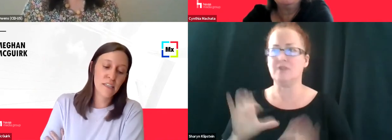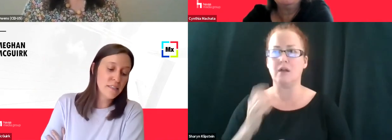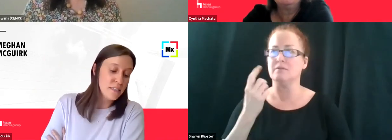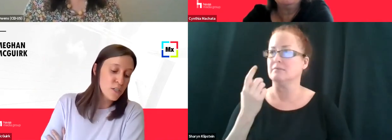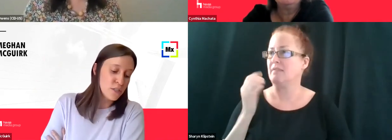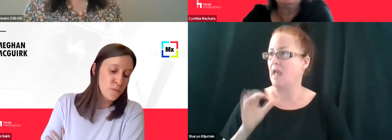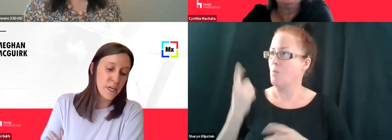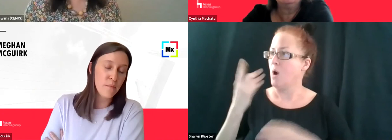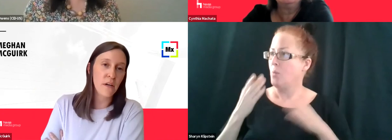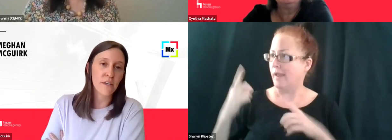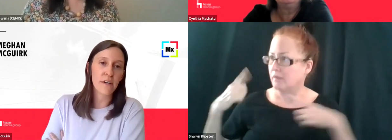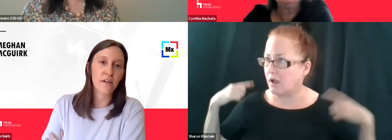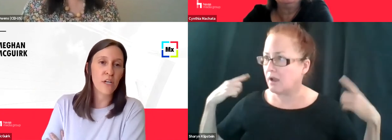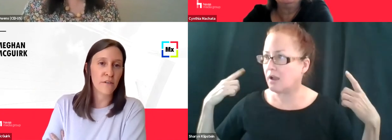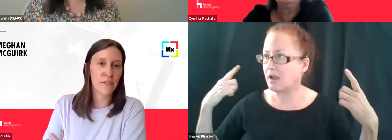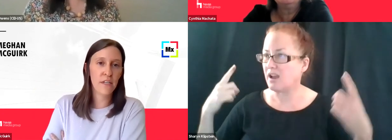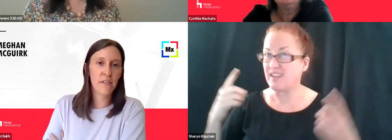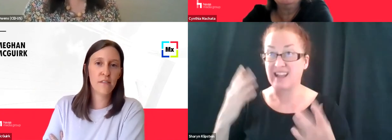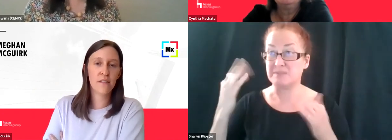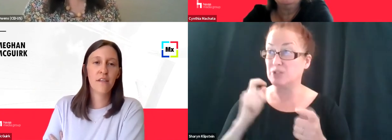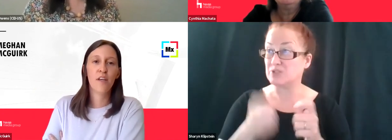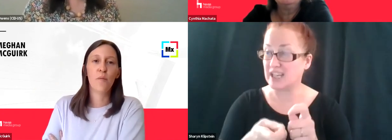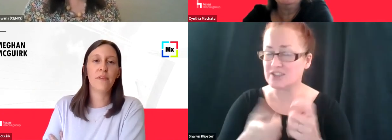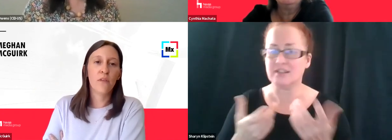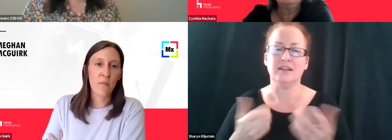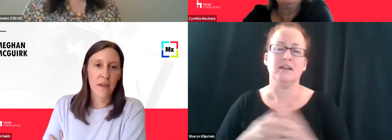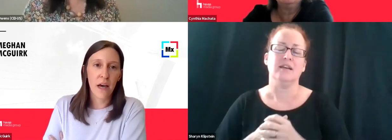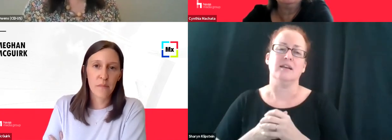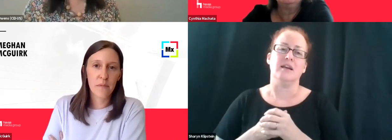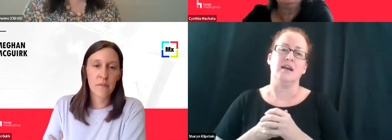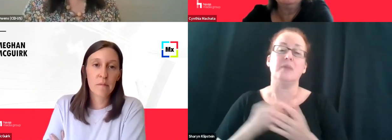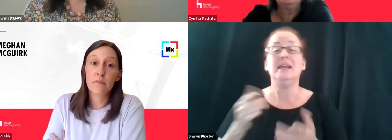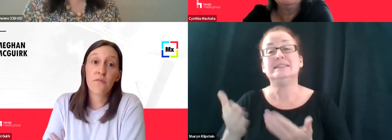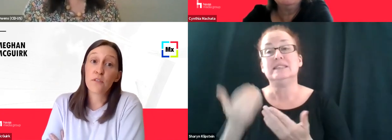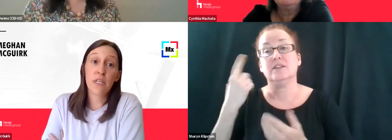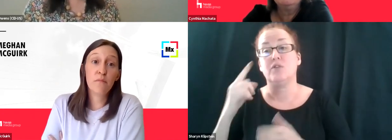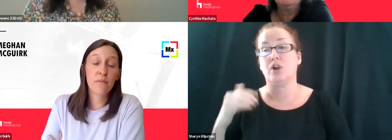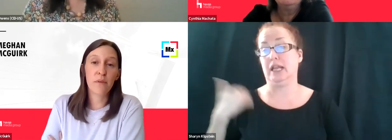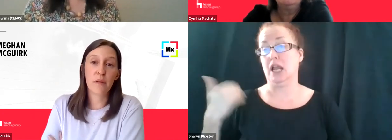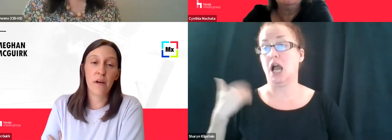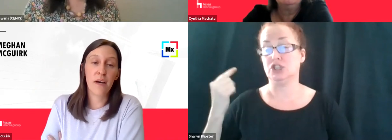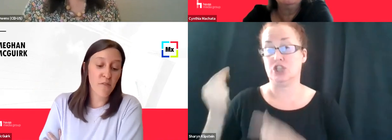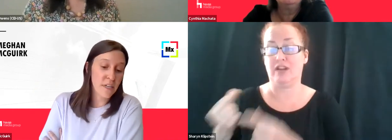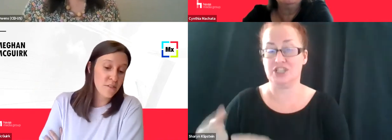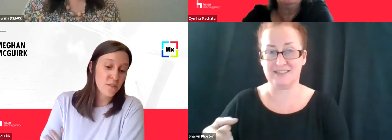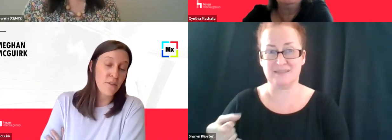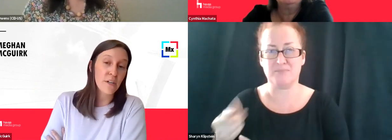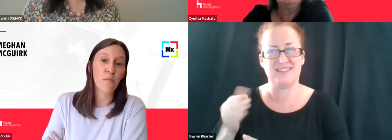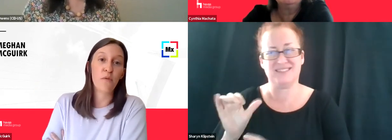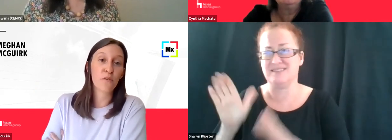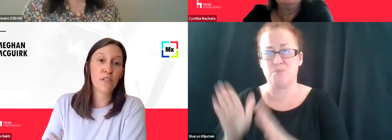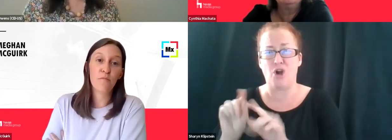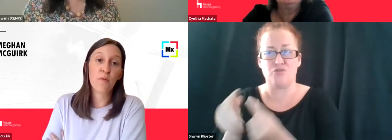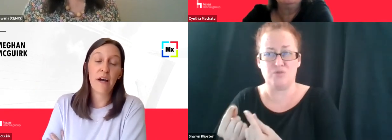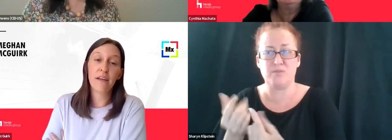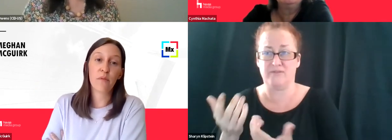it gets easier as you bring up younger generations, but they only make up for some, uh, advertisers, a very